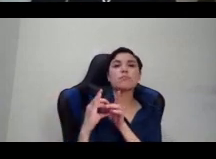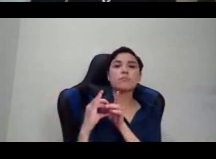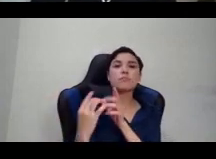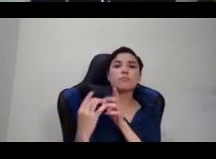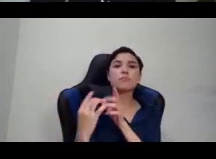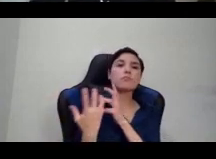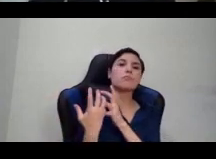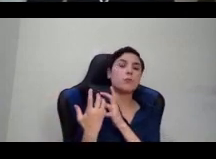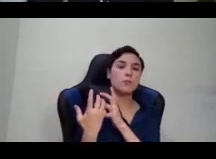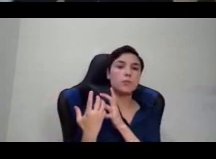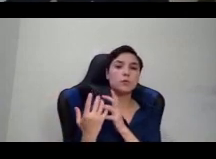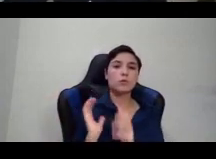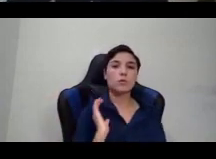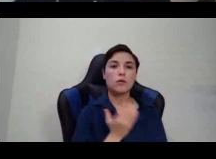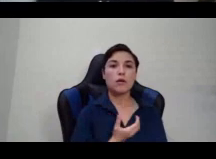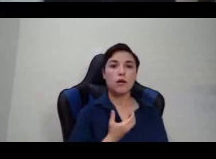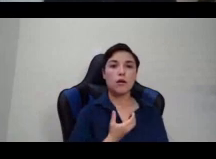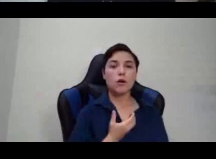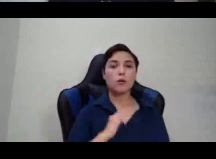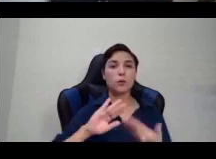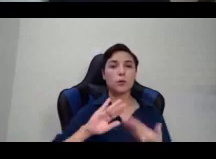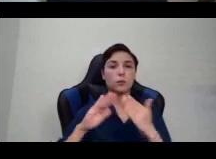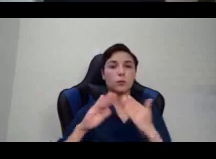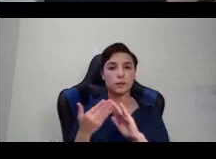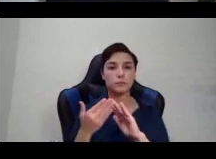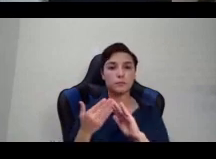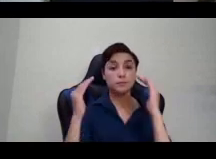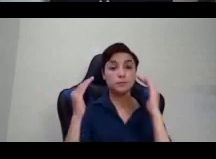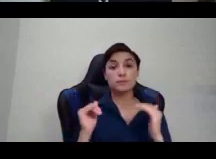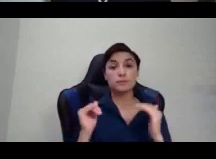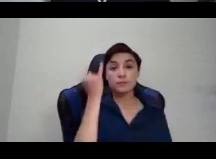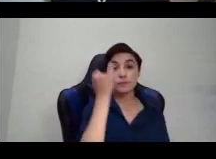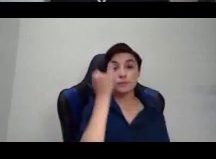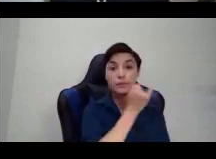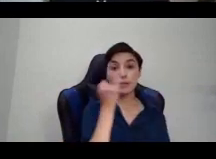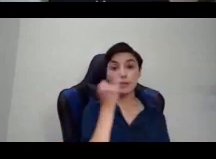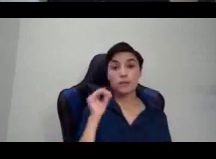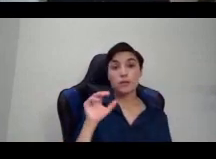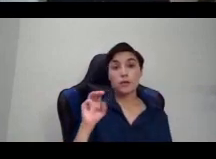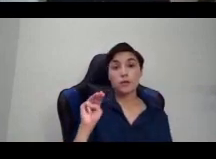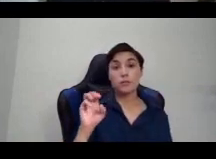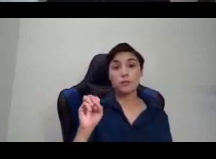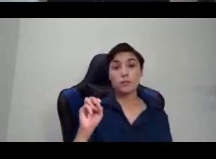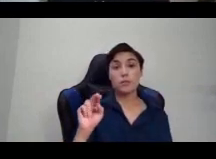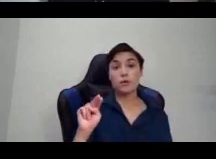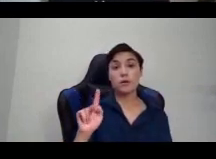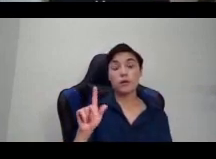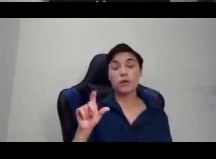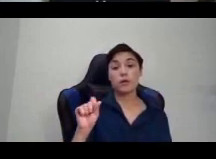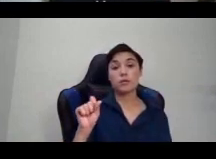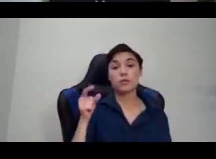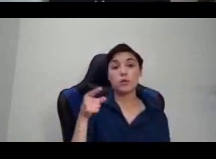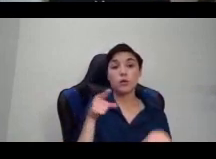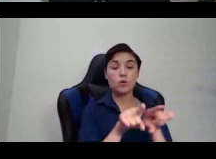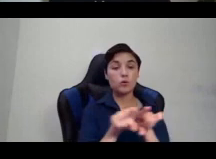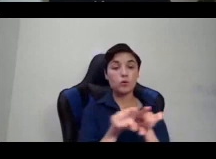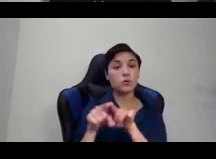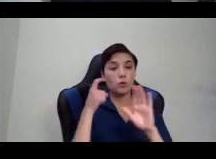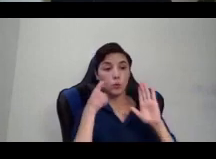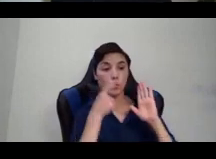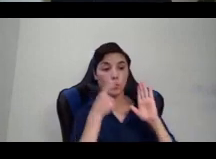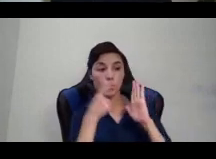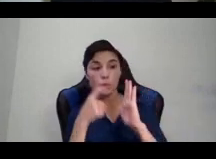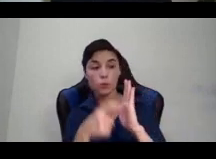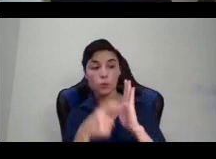So, monks in Central Akka in the 1600s also couldn't help but notice the gender diversity. This is a